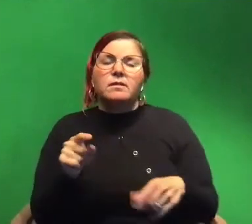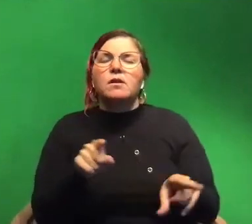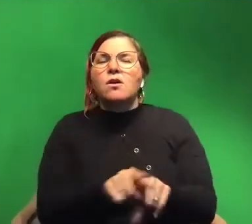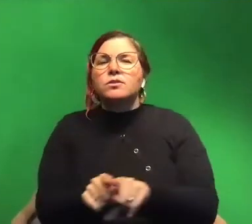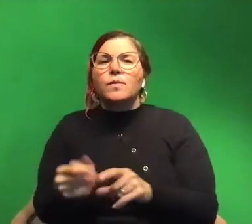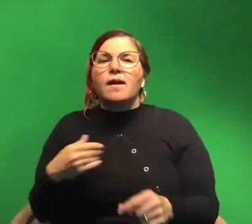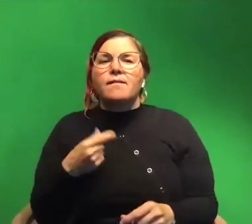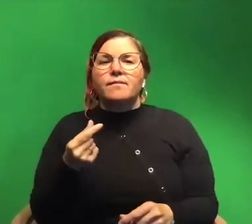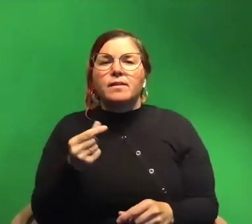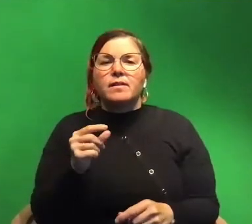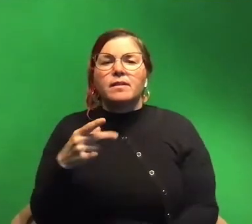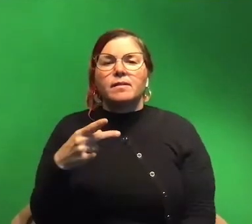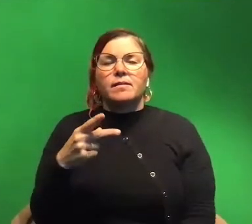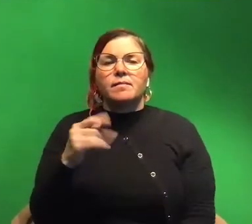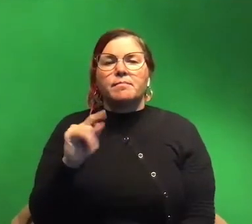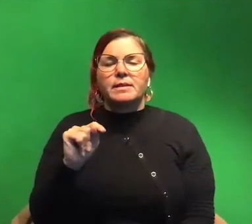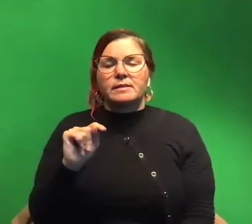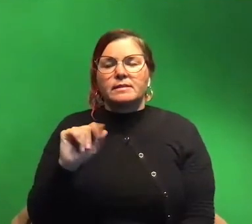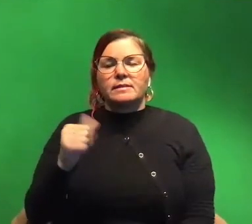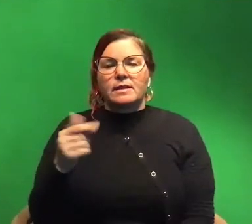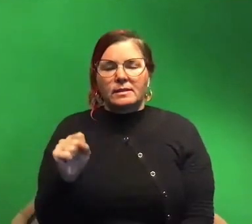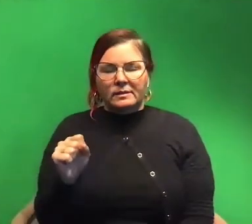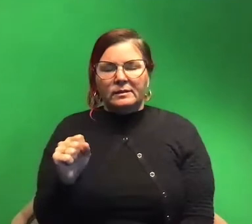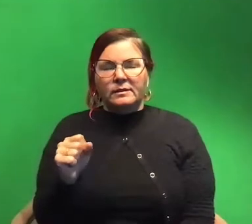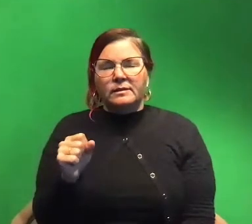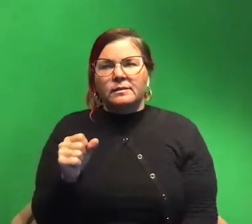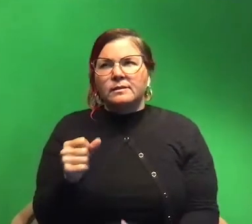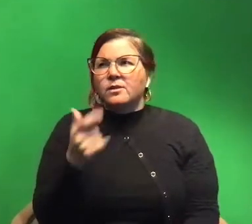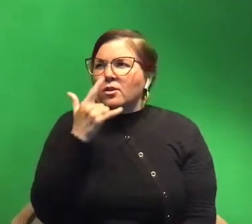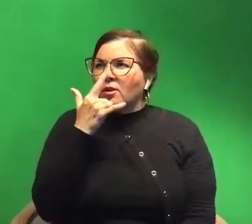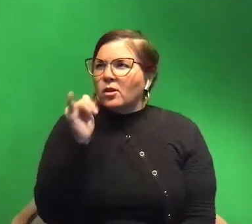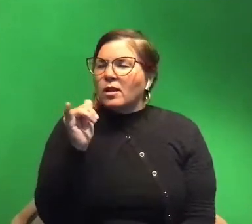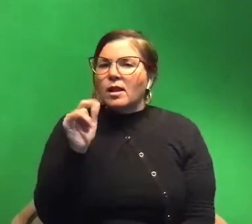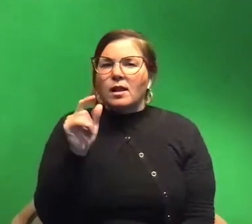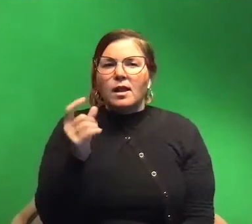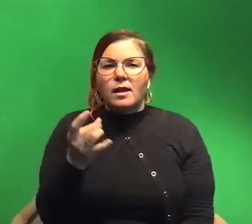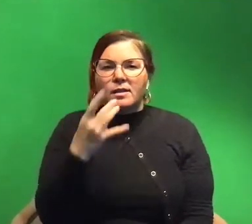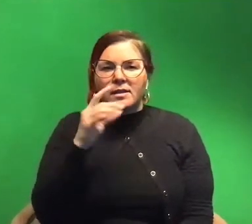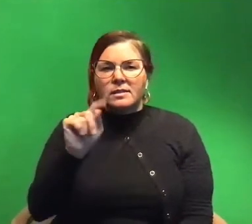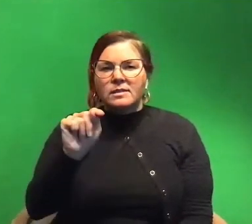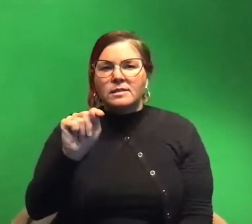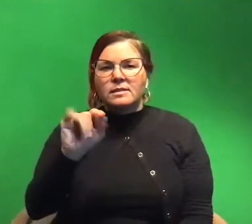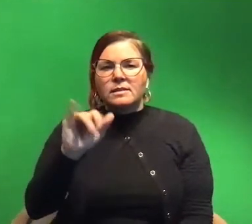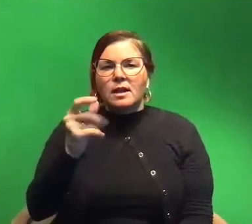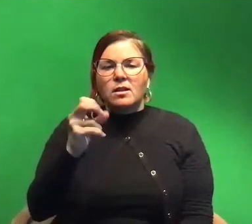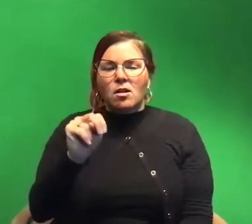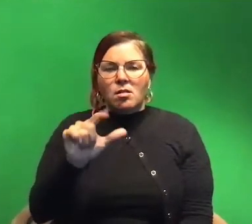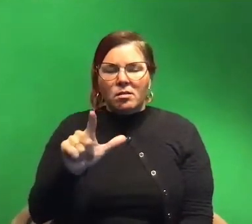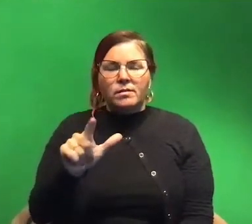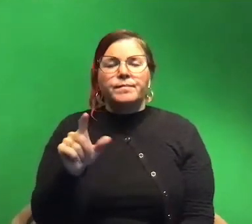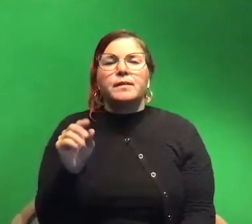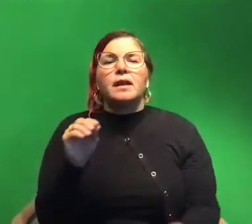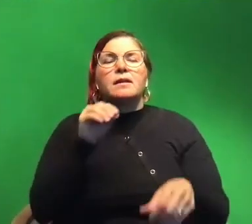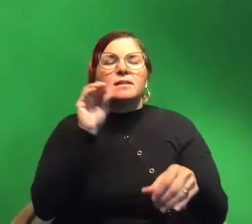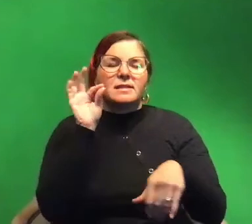called pit tags they kind of look like like a tylenol they're that size and you can stick them in the squid skin